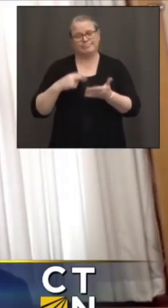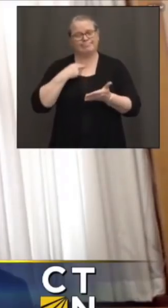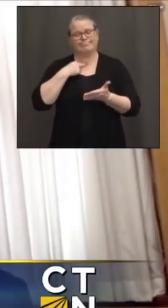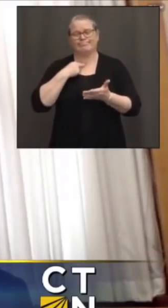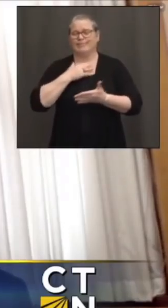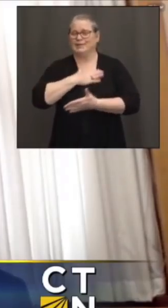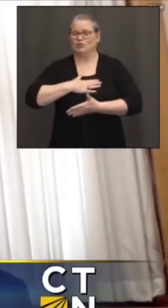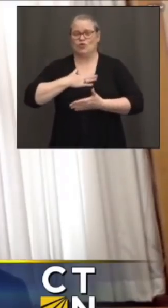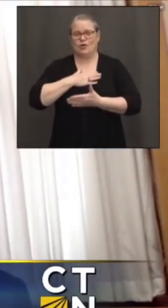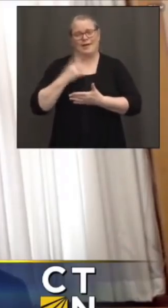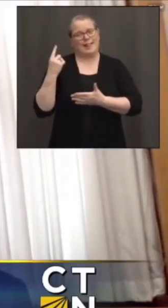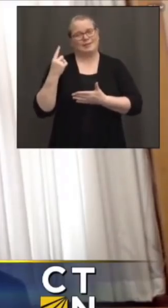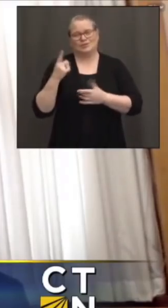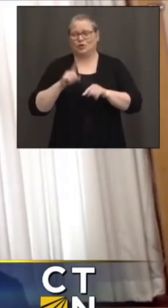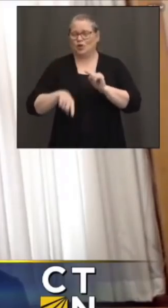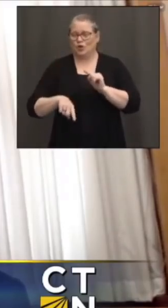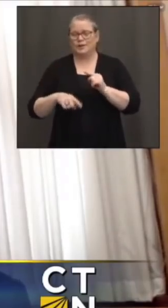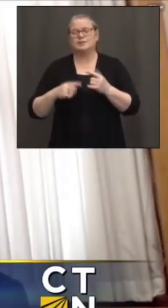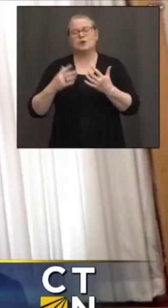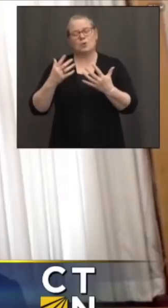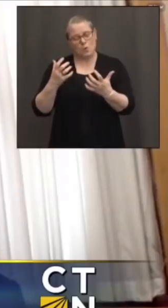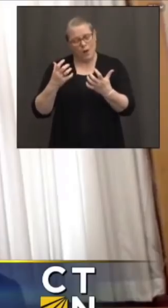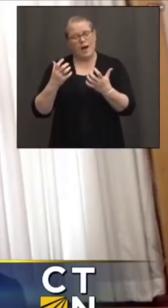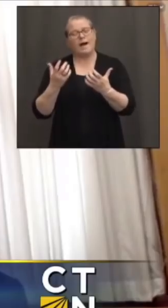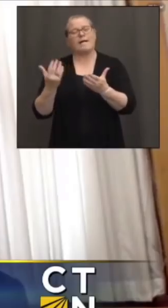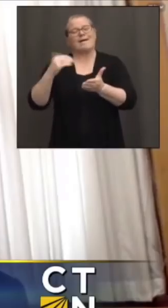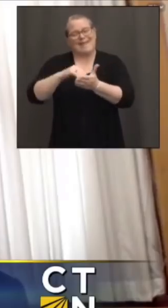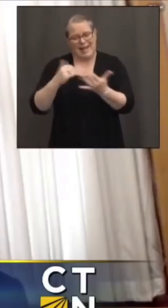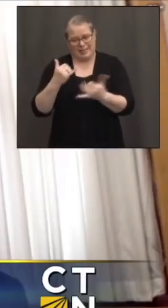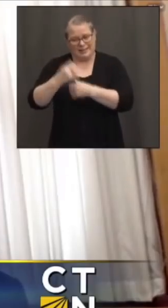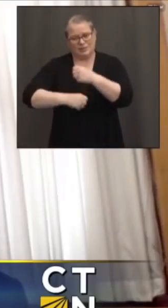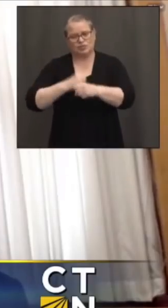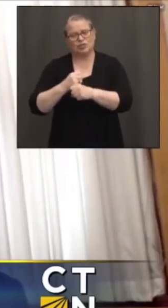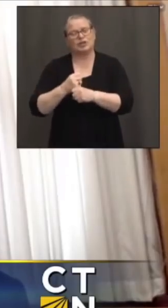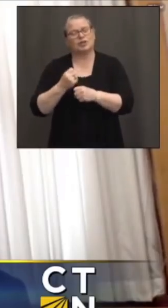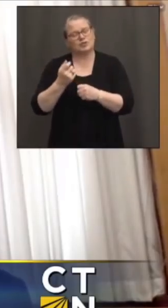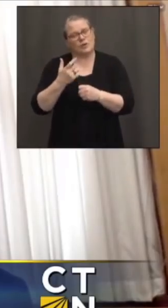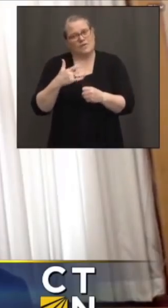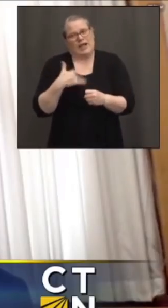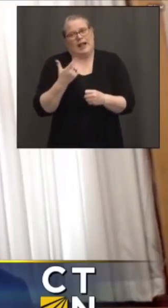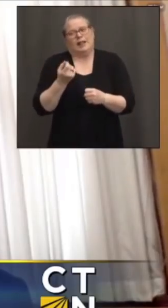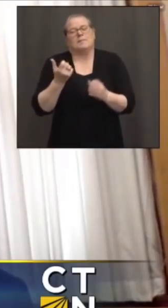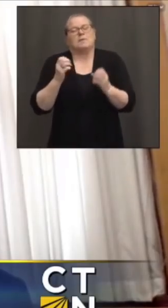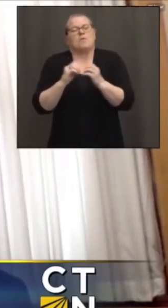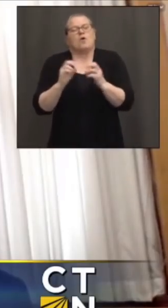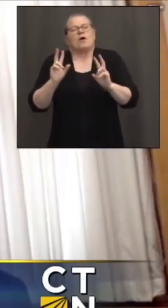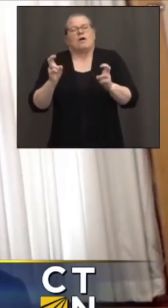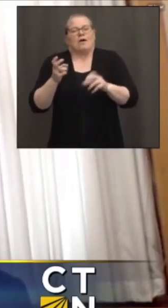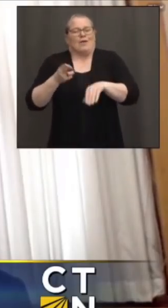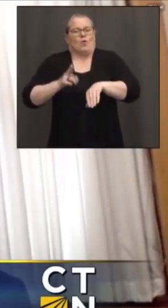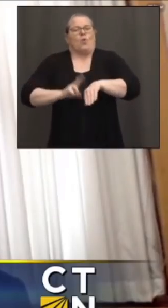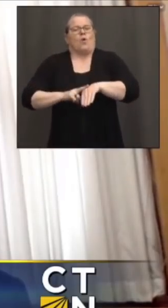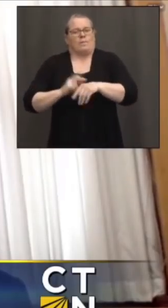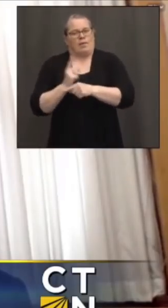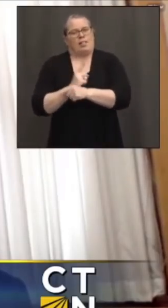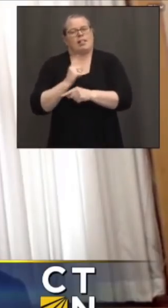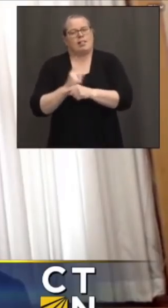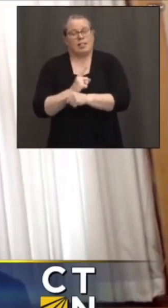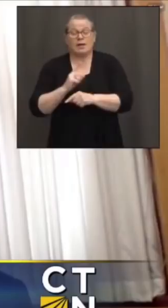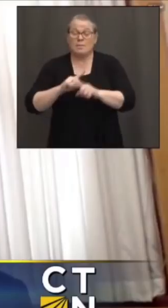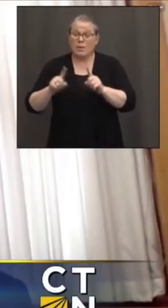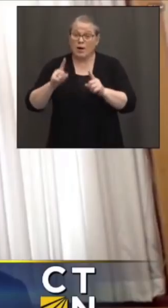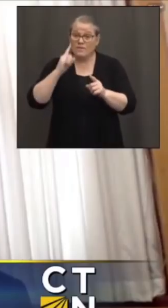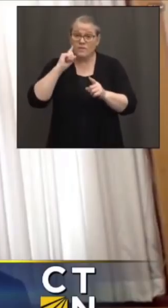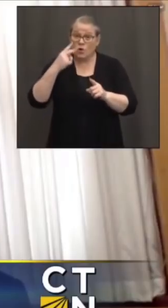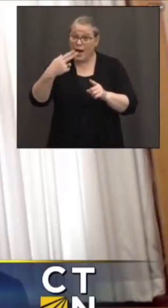the same degree last year. So this is just, you know, one more step, hopefully back towards normal. But as the governor said, you know, a message to high school students out there is you've